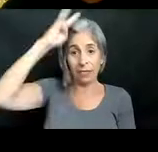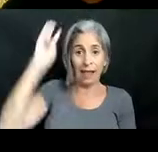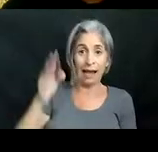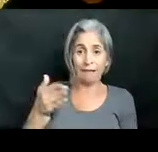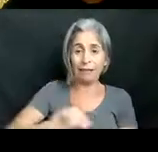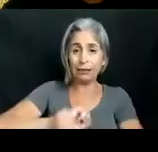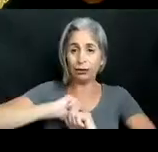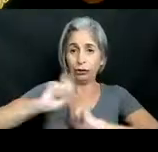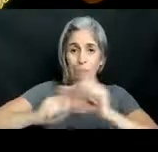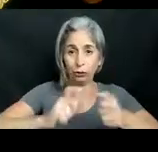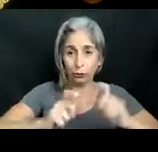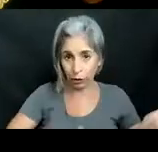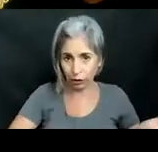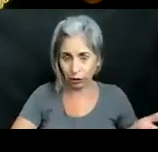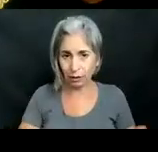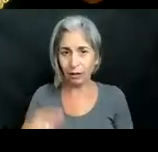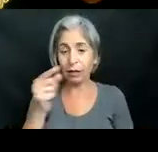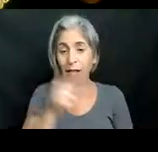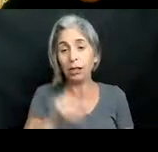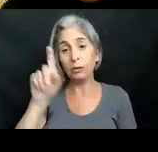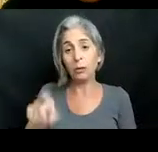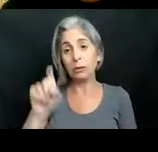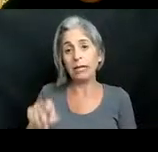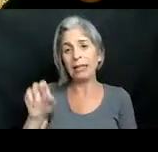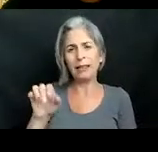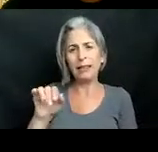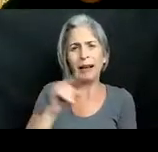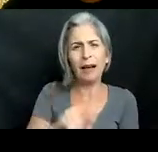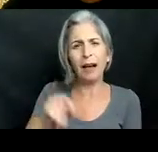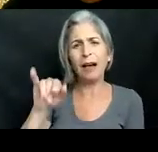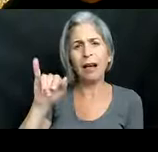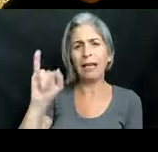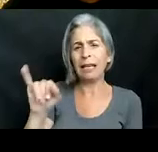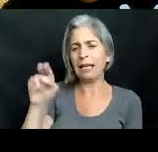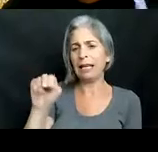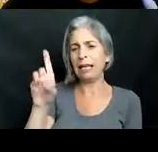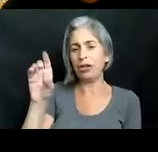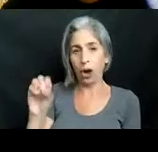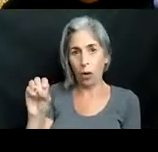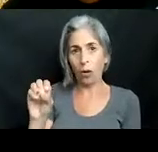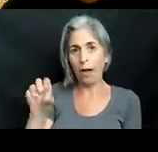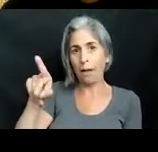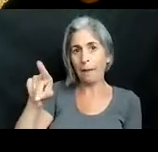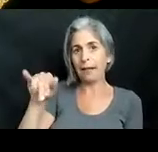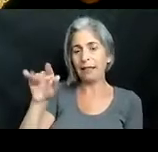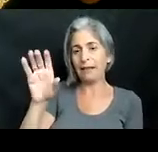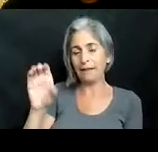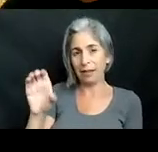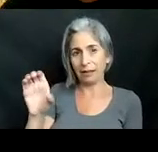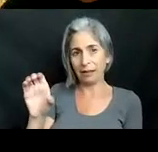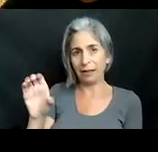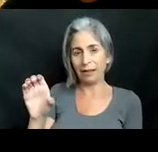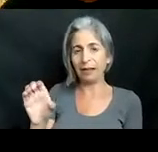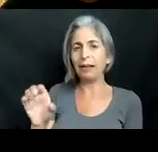supposed to be remember they're supposed to be over here in the indo-pacific so the blue um and the green areas are about where they're supposed to be